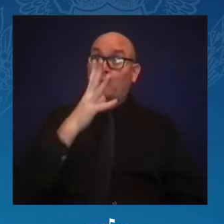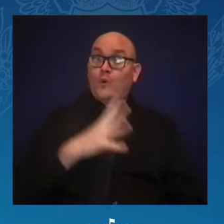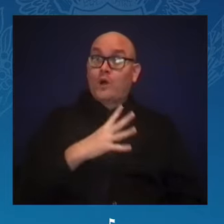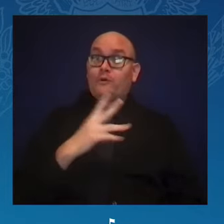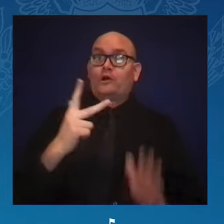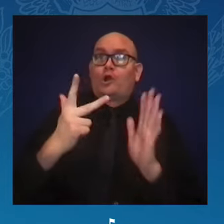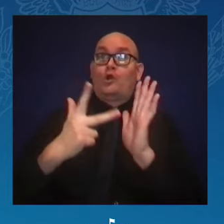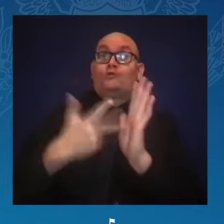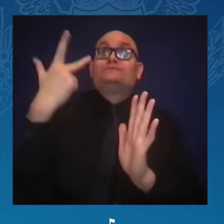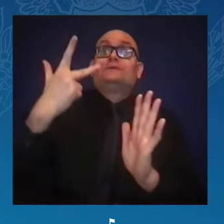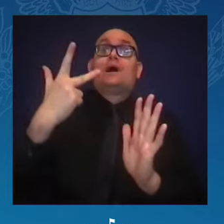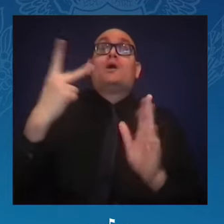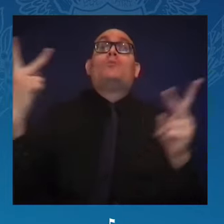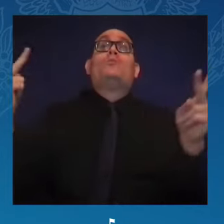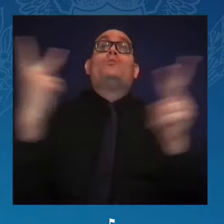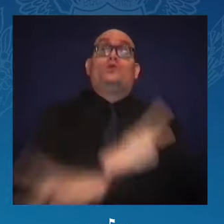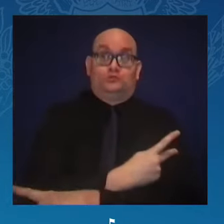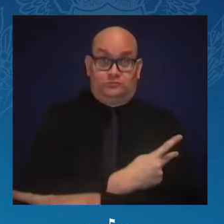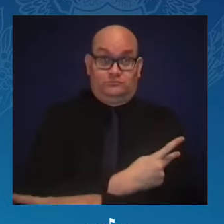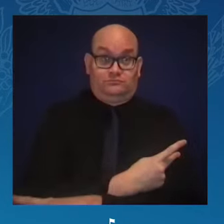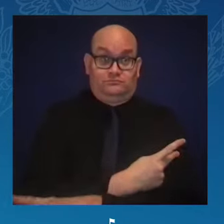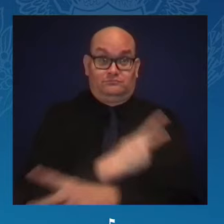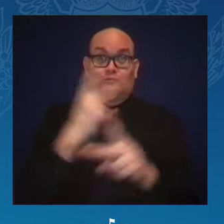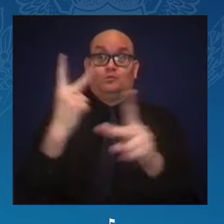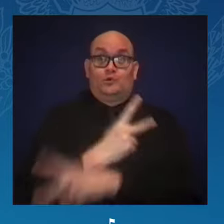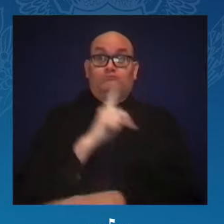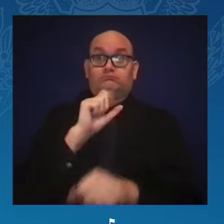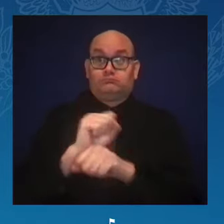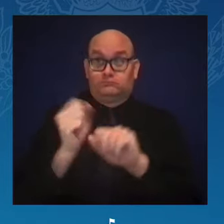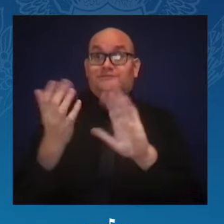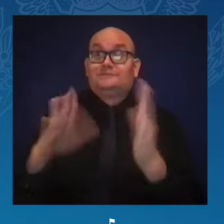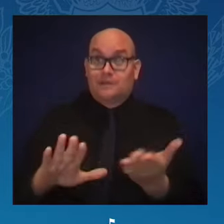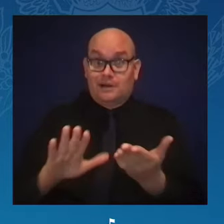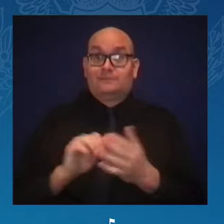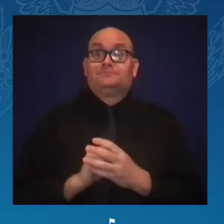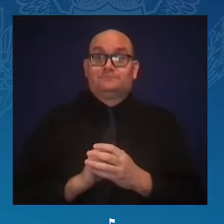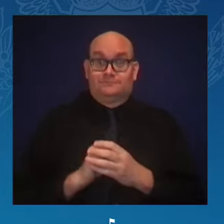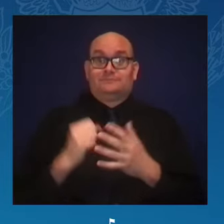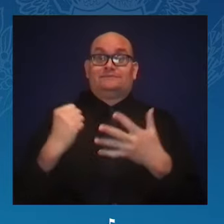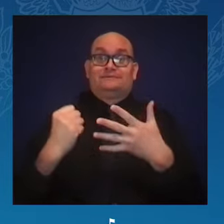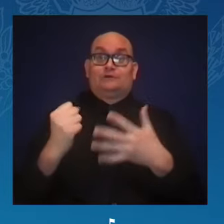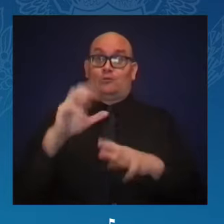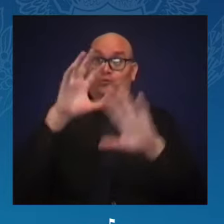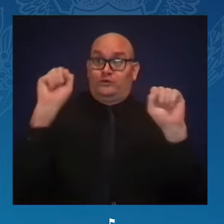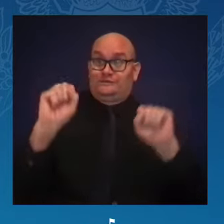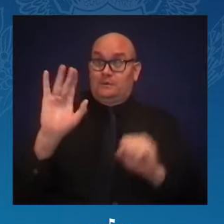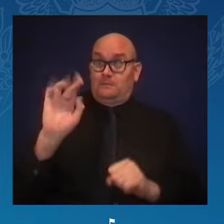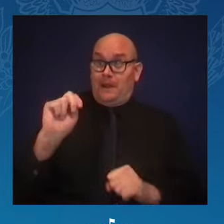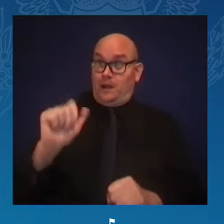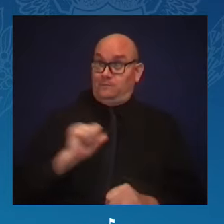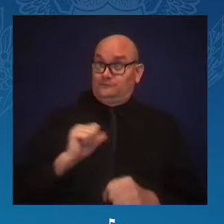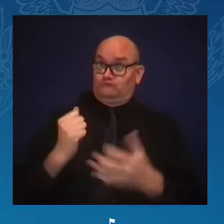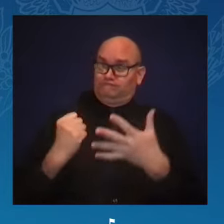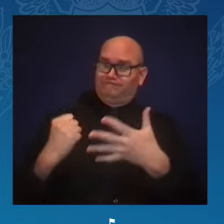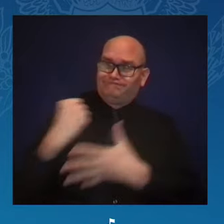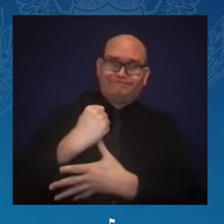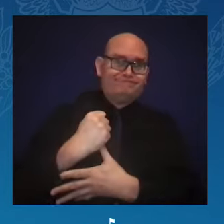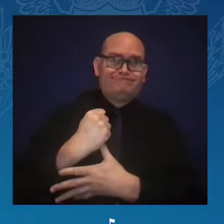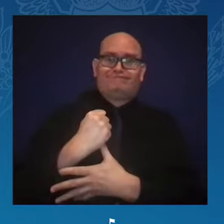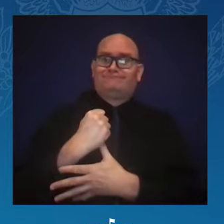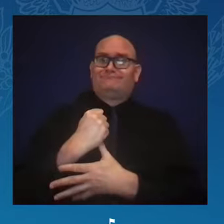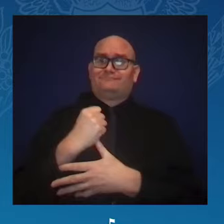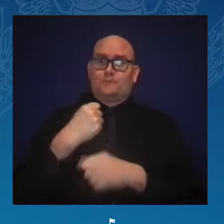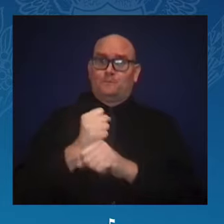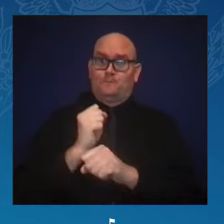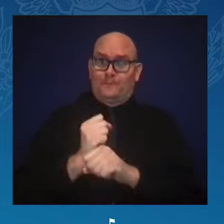priority. And expanded postpartum care through Medicaid from two months